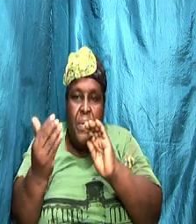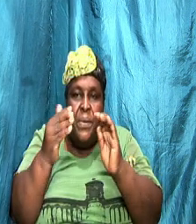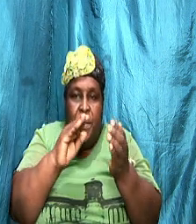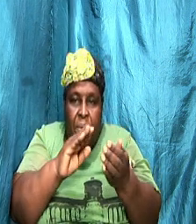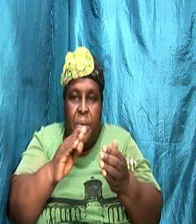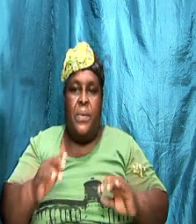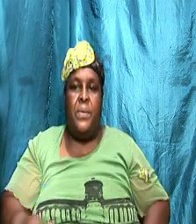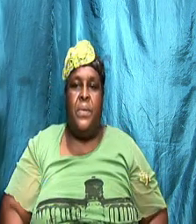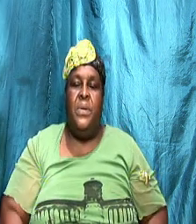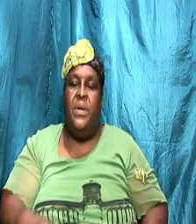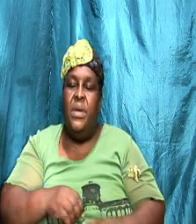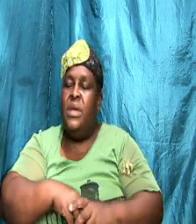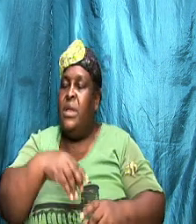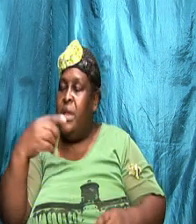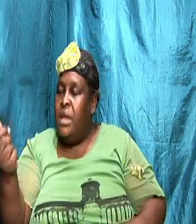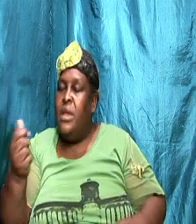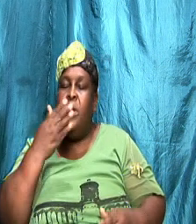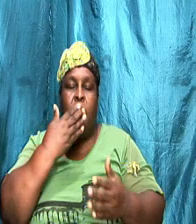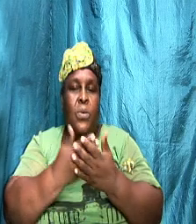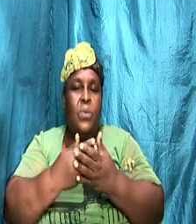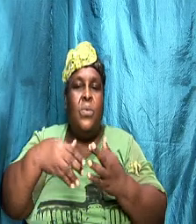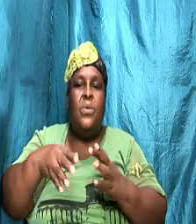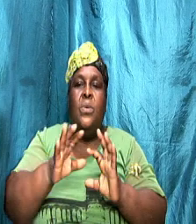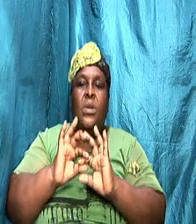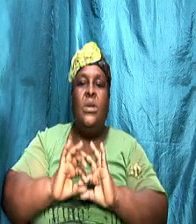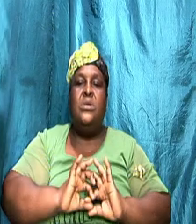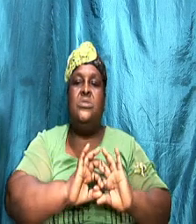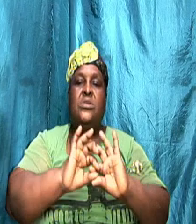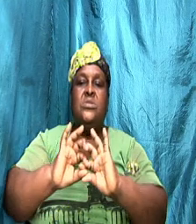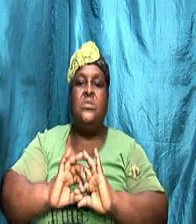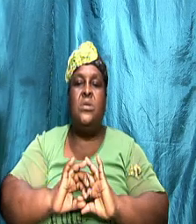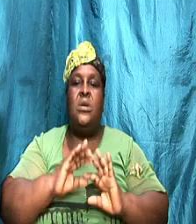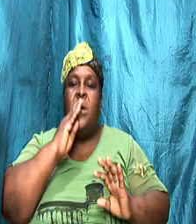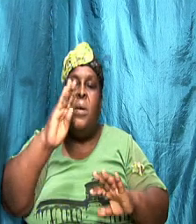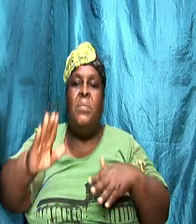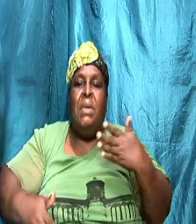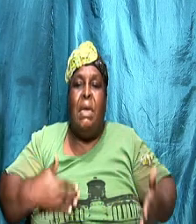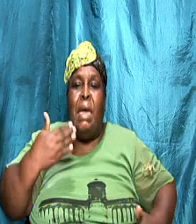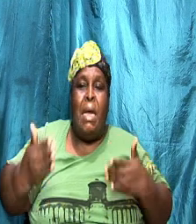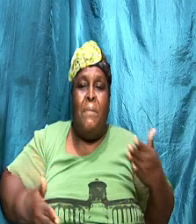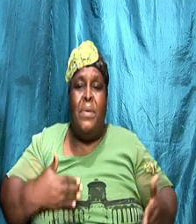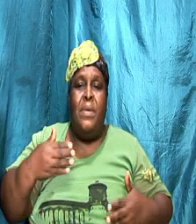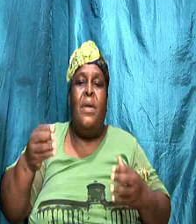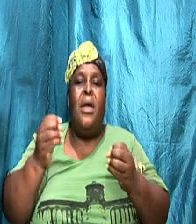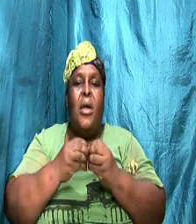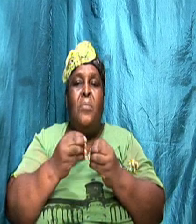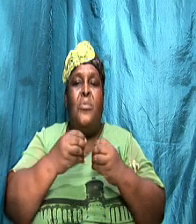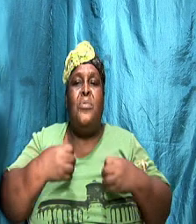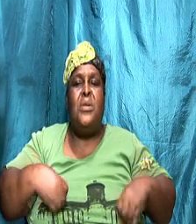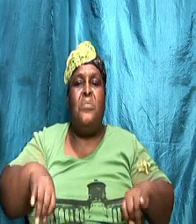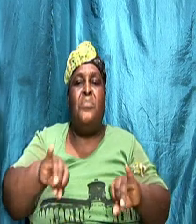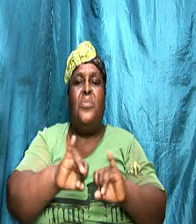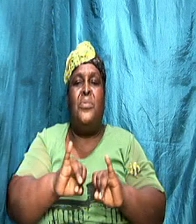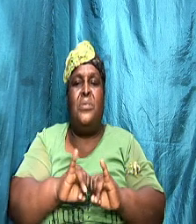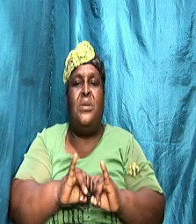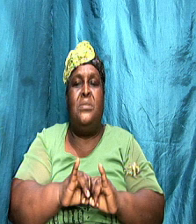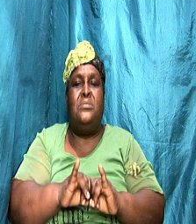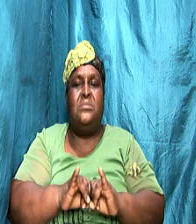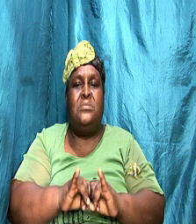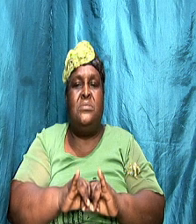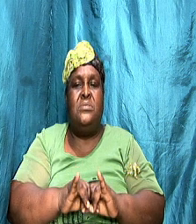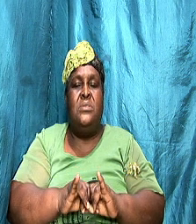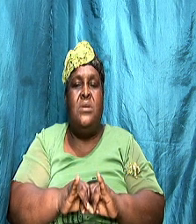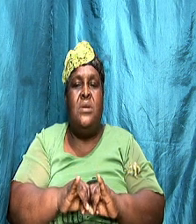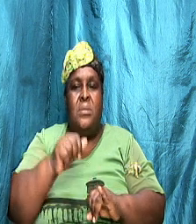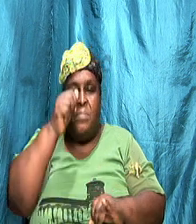in any good relationship being happy should always be more important than men